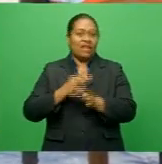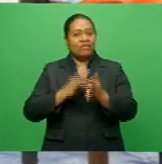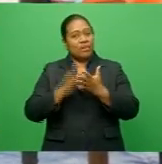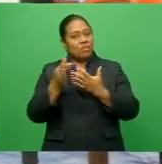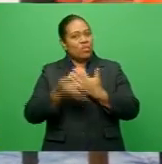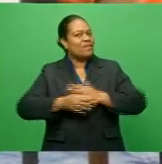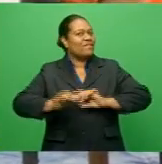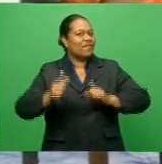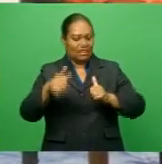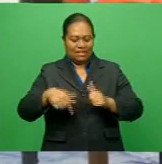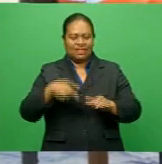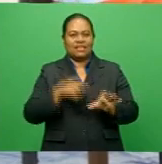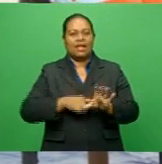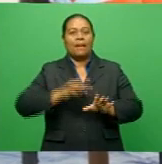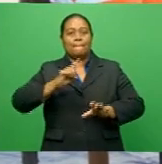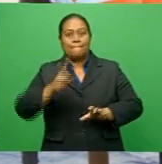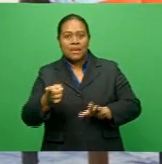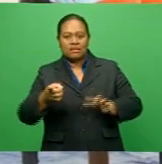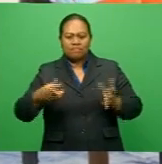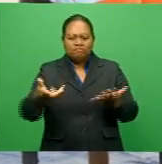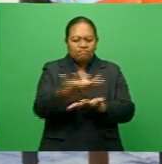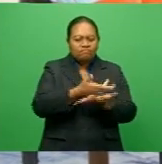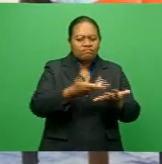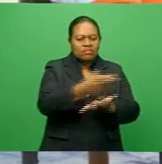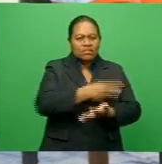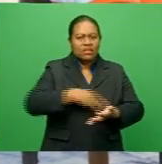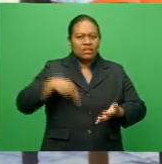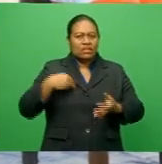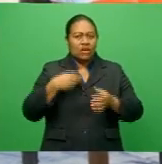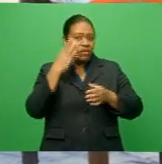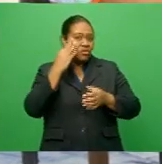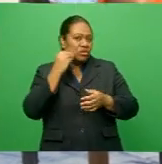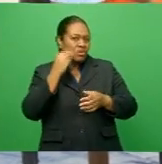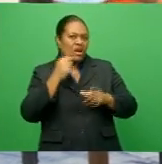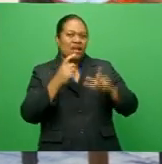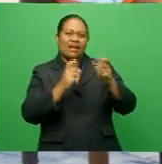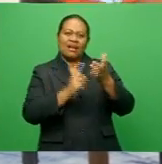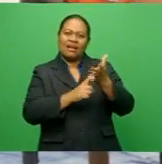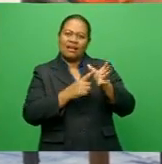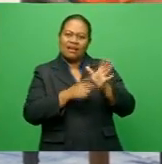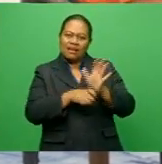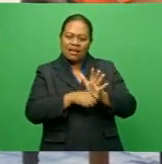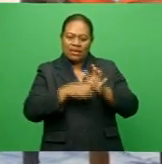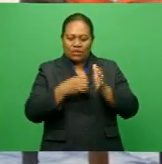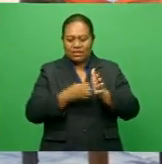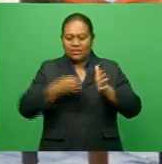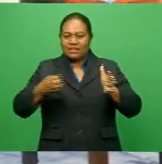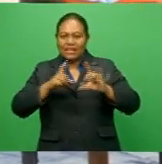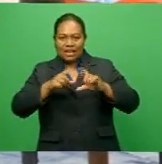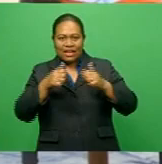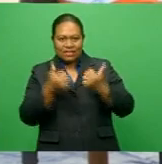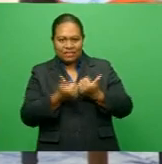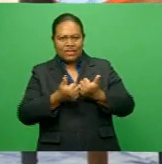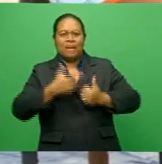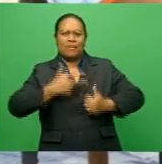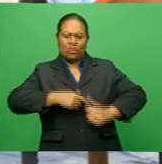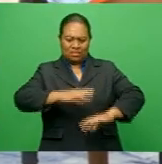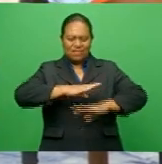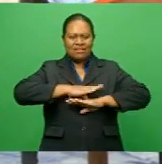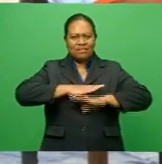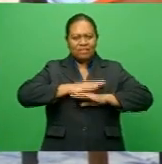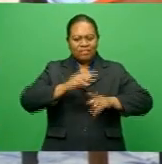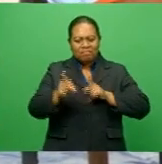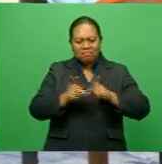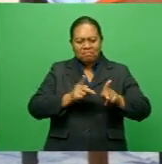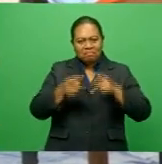this year. However, after consultation with the Ministry for Sugar, Clark's contract was extended based on satisfactory performance